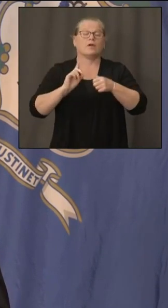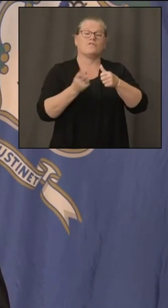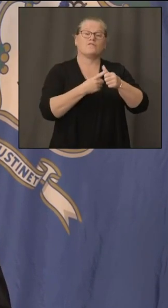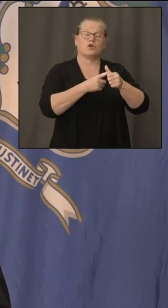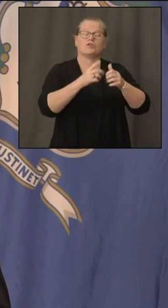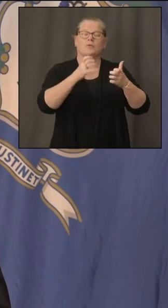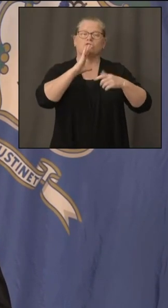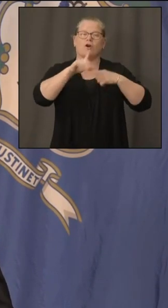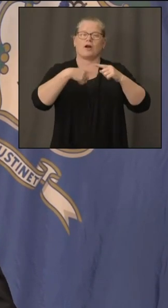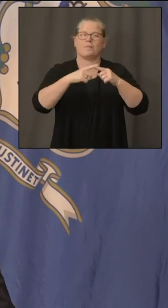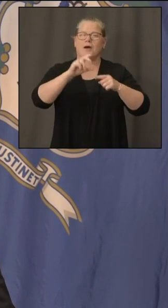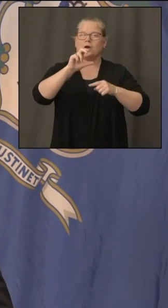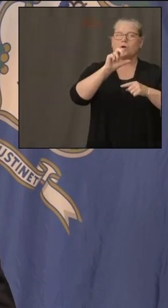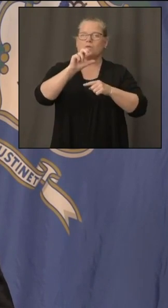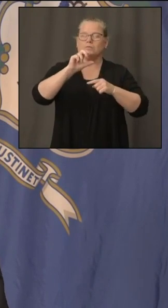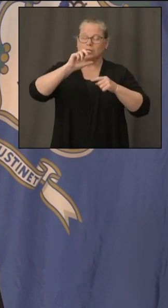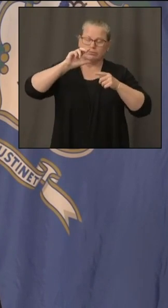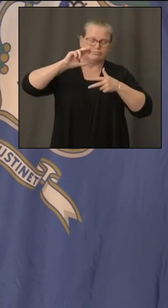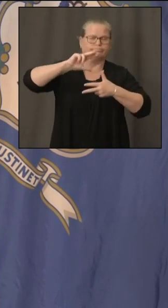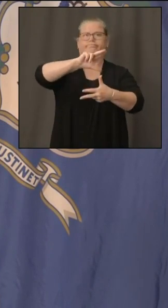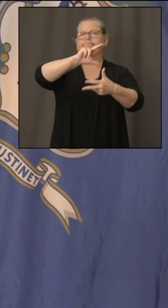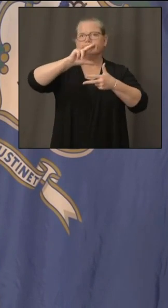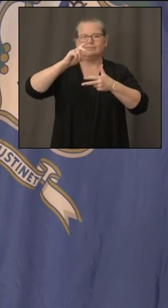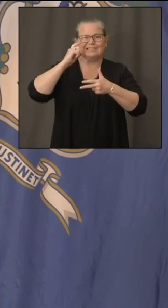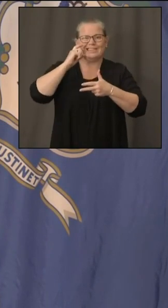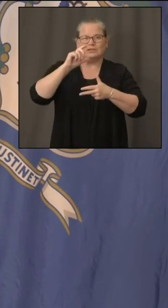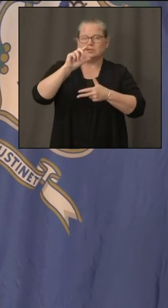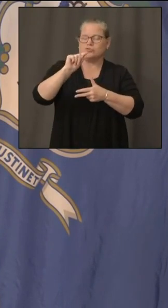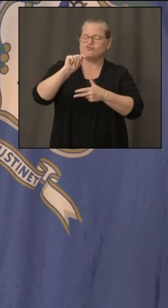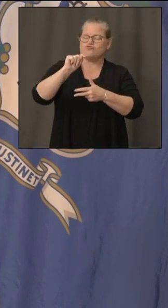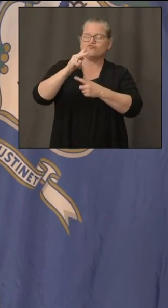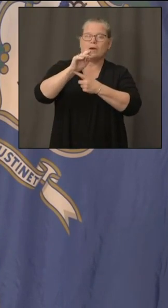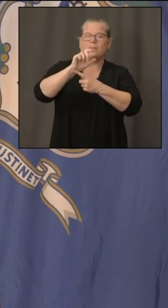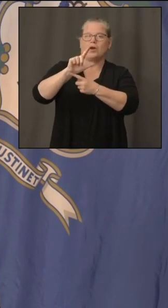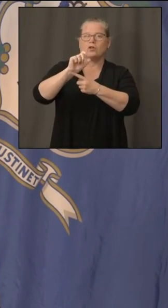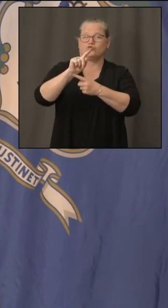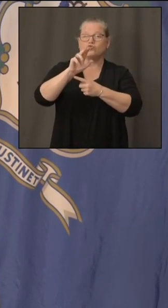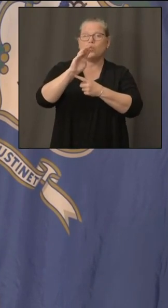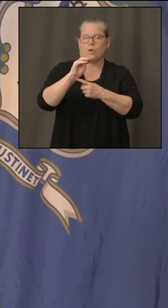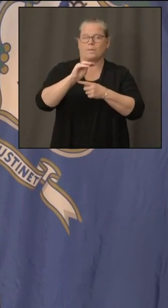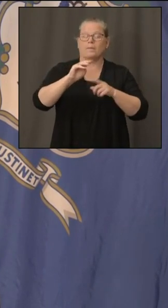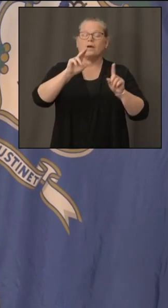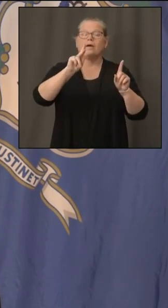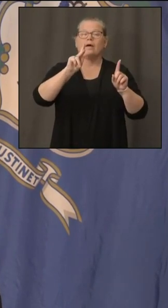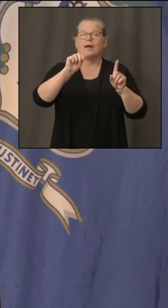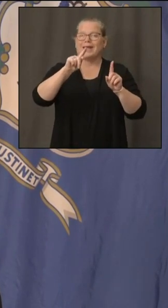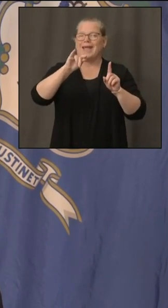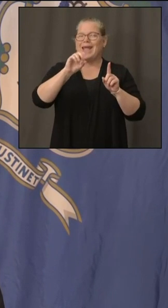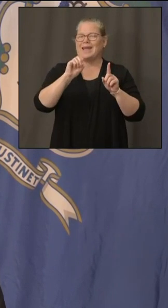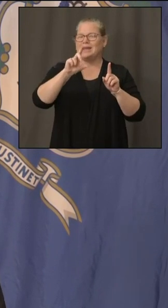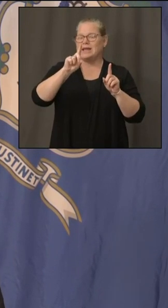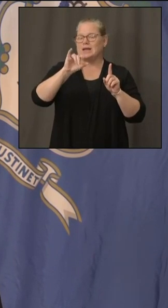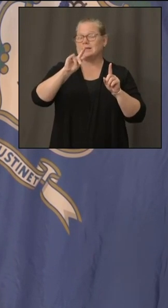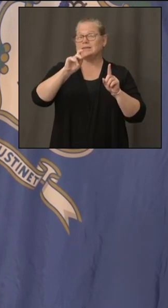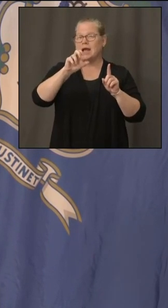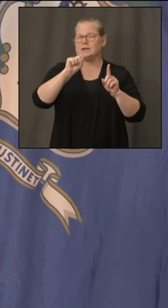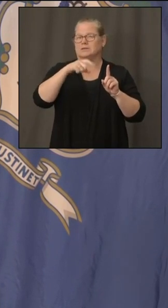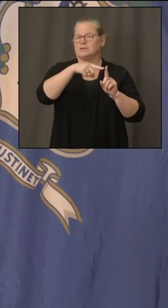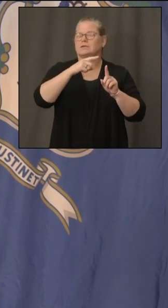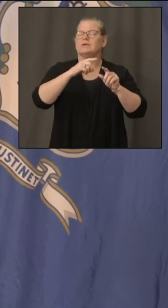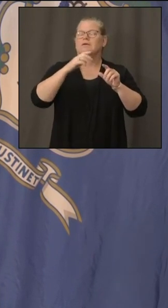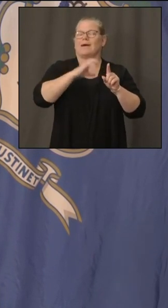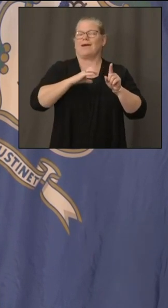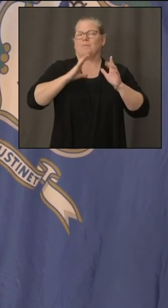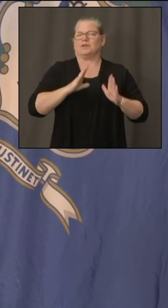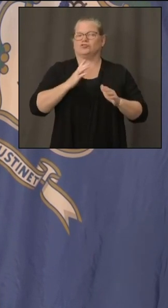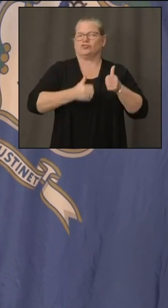our deep commissioner will be able to answer questions as regards um the progress we're making slow progress and